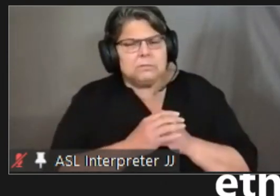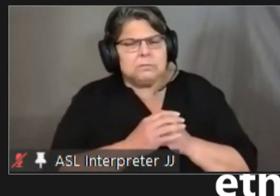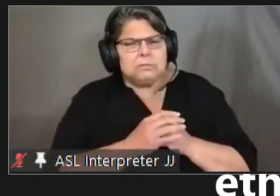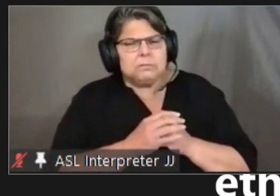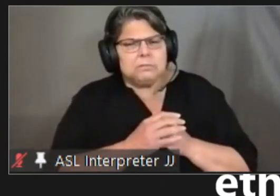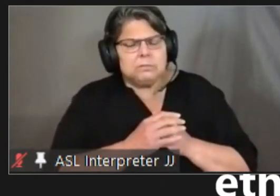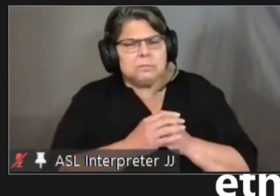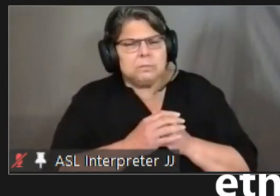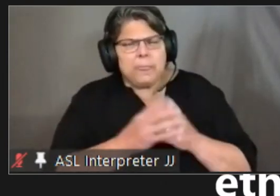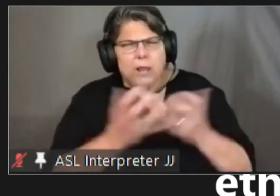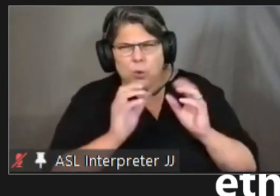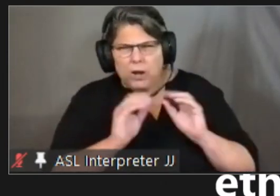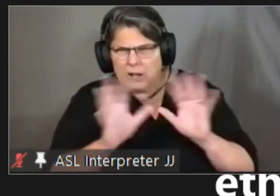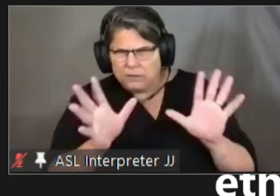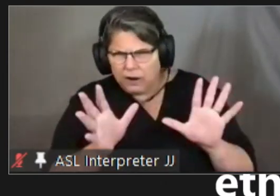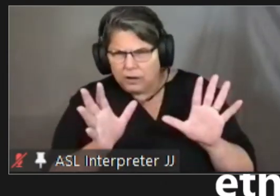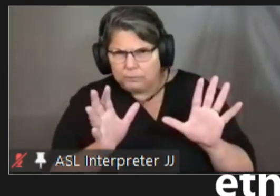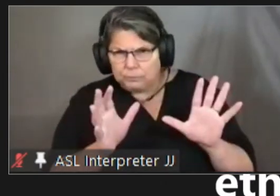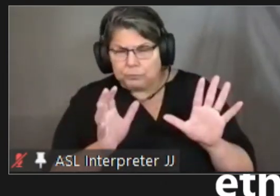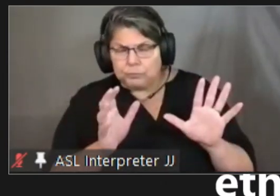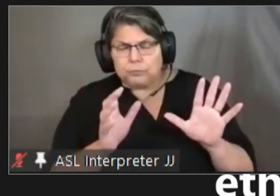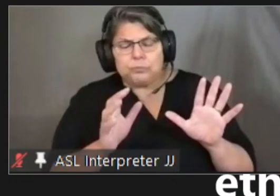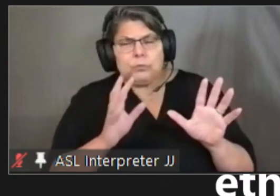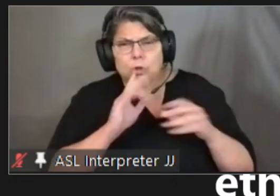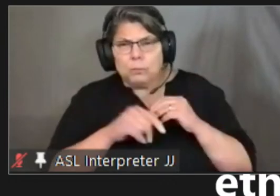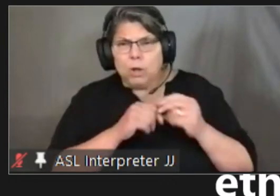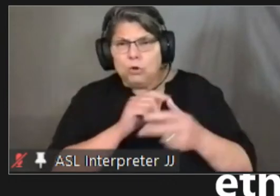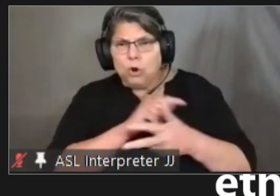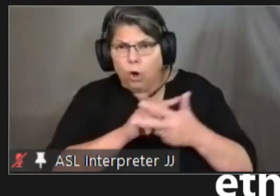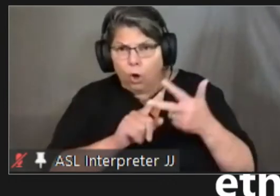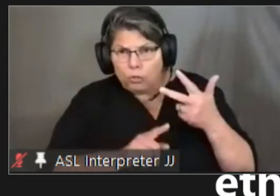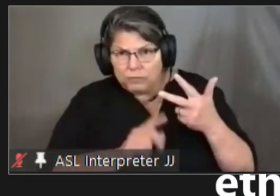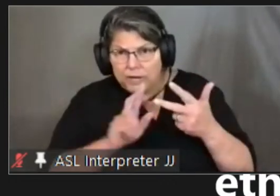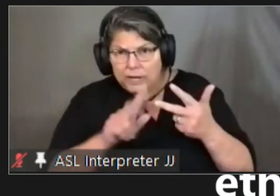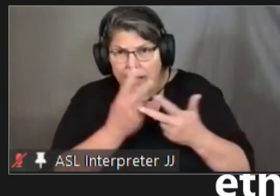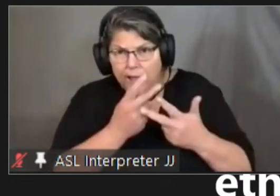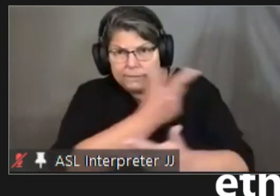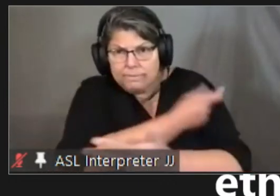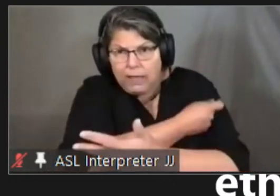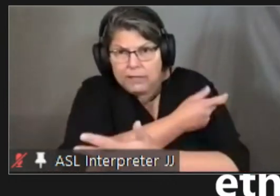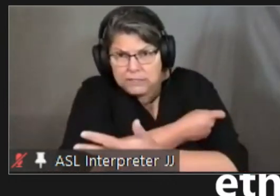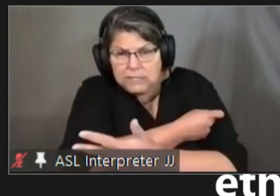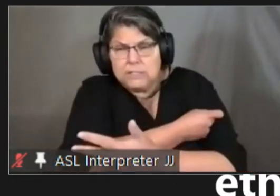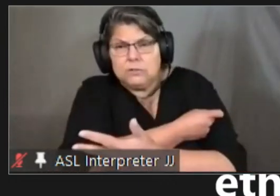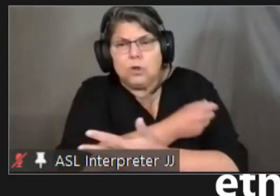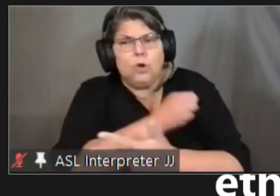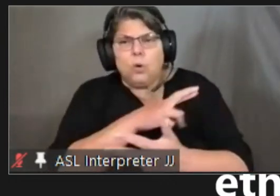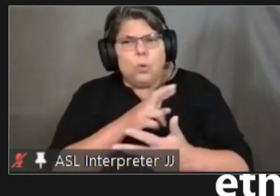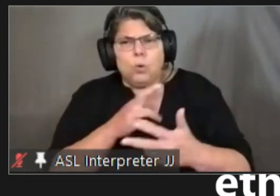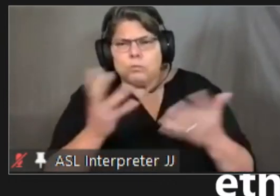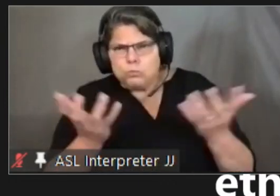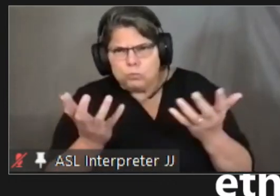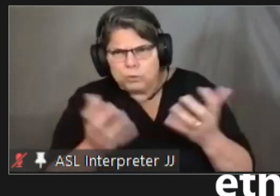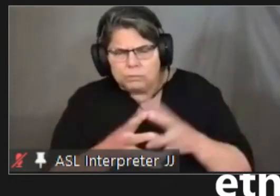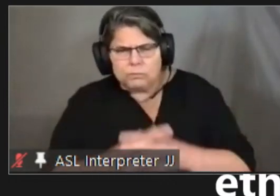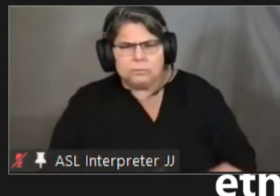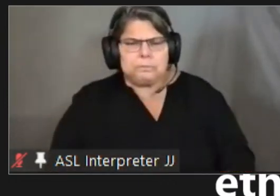clarify um if it was all three uh vaccines that people had um among those 16 cases